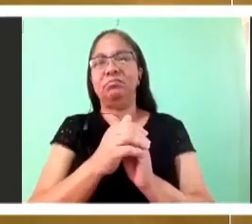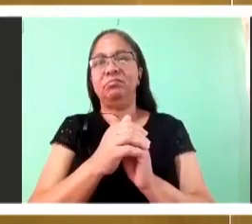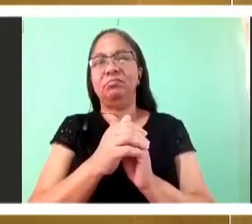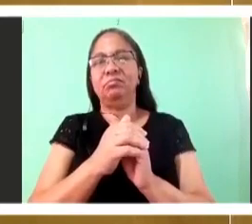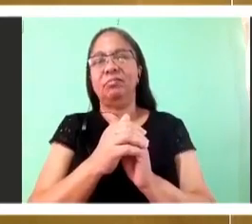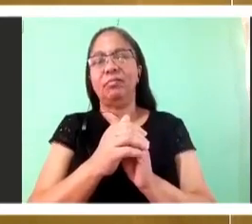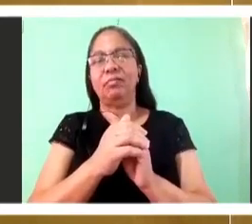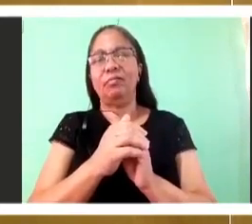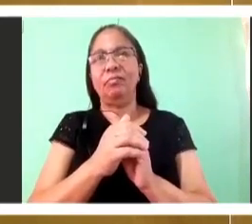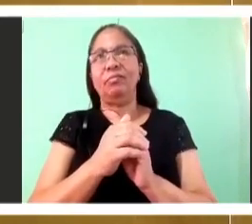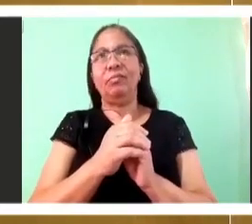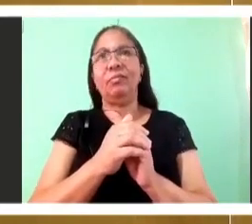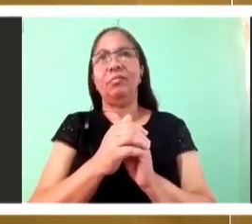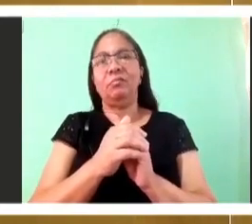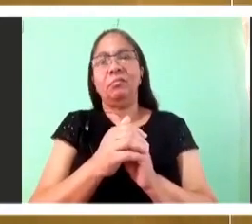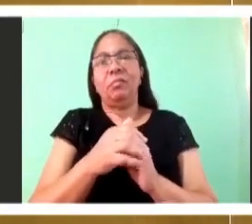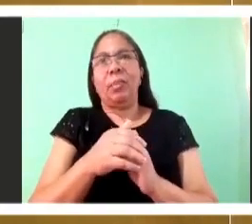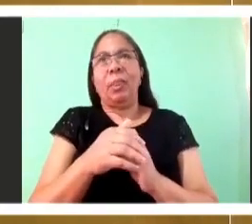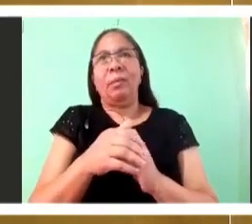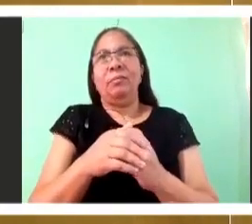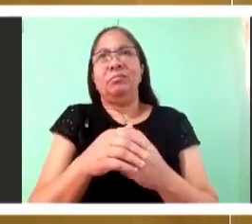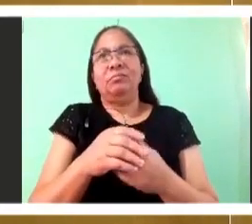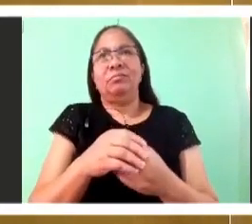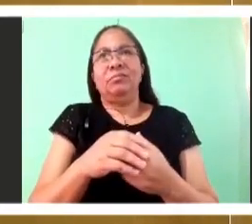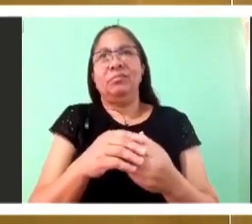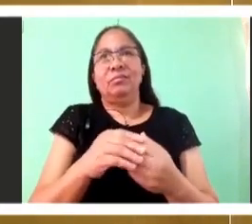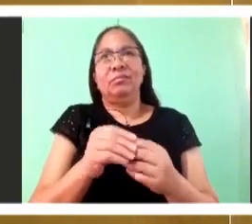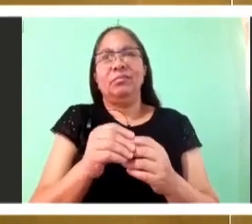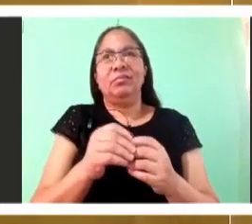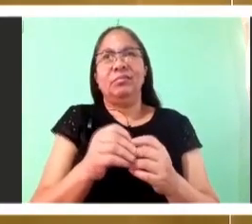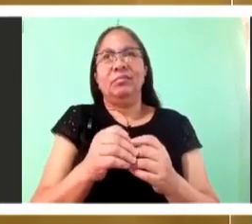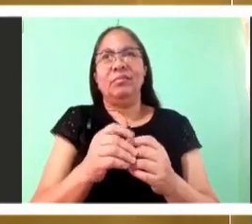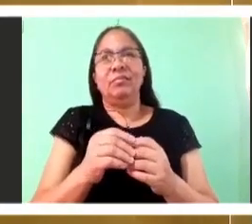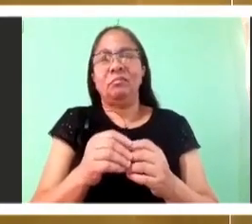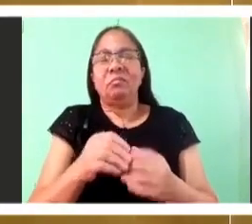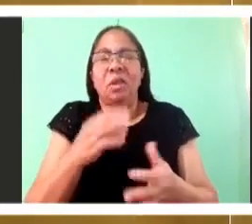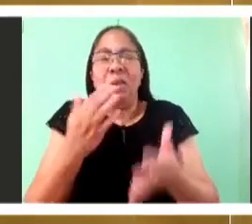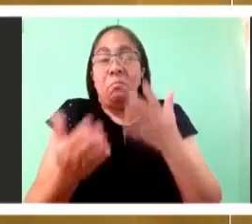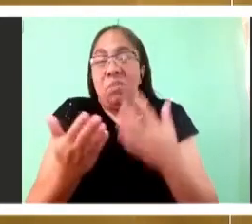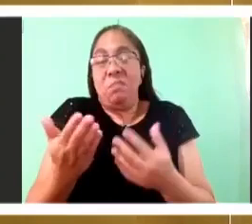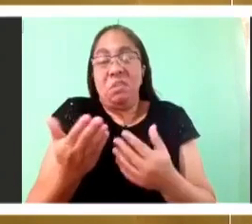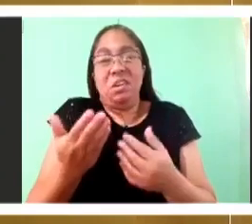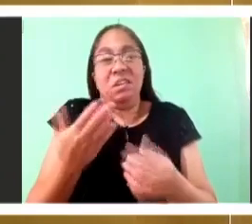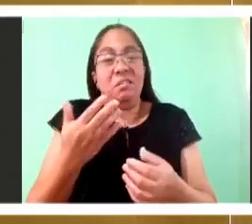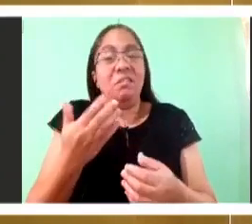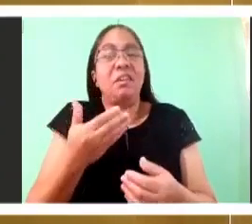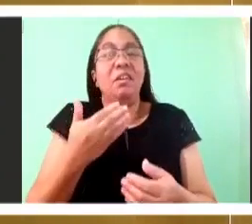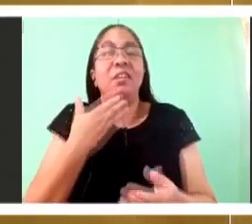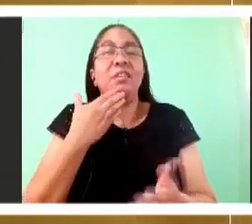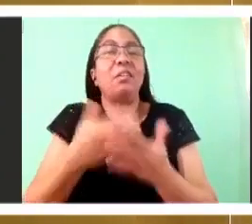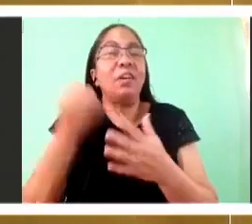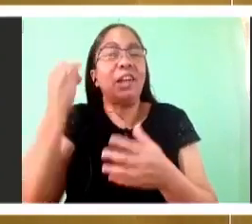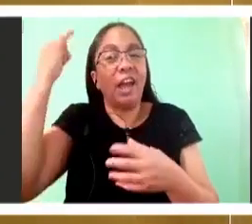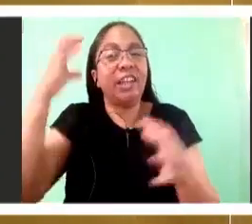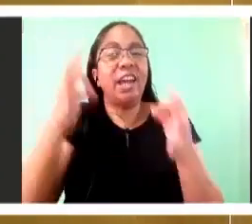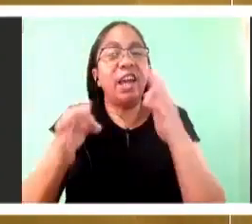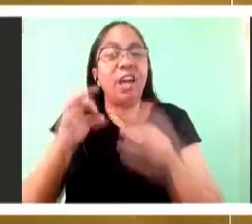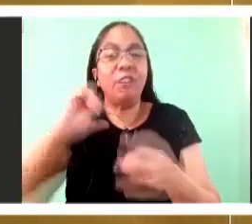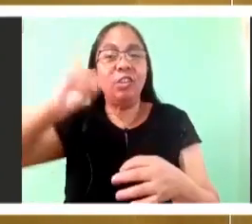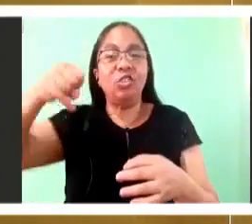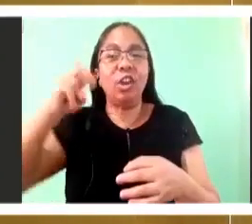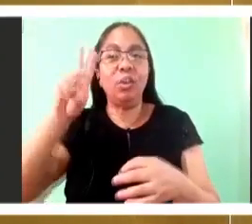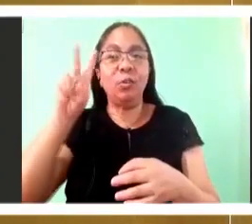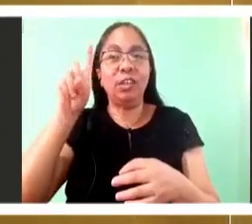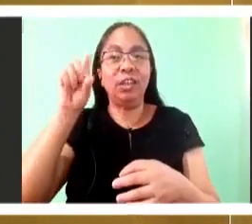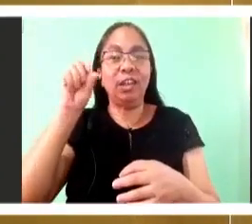But he knew who did not believe, and he was pointing here to Jesus. And who it was